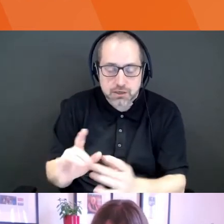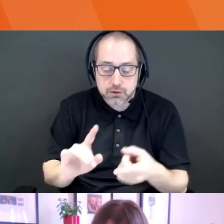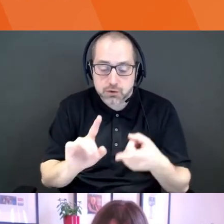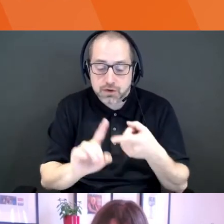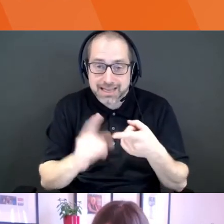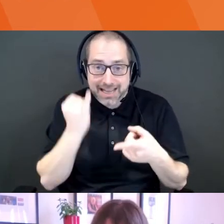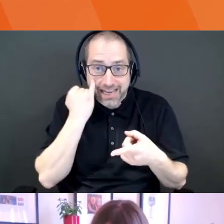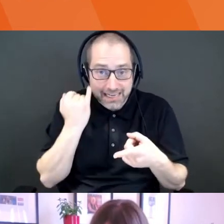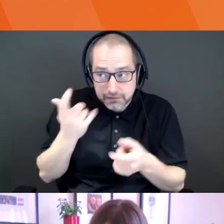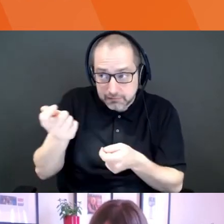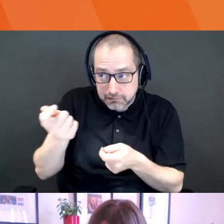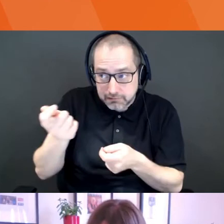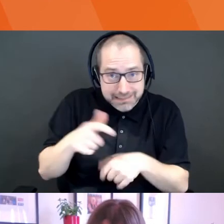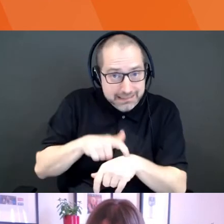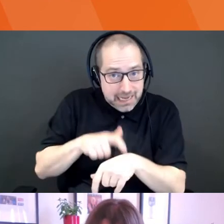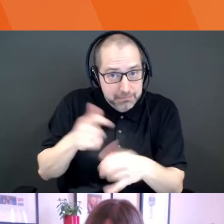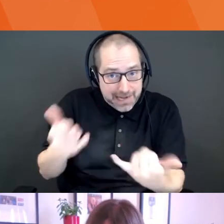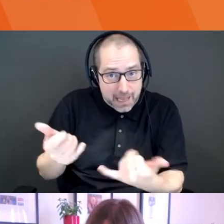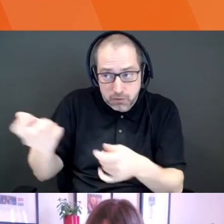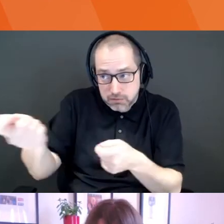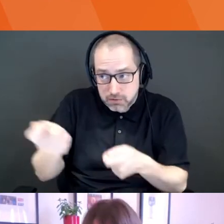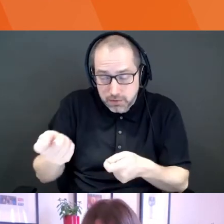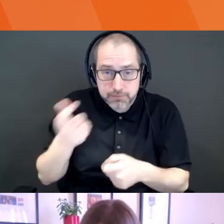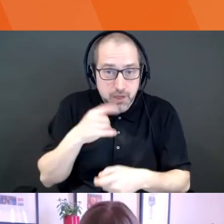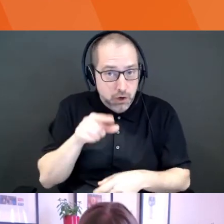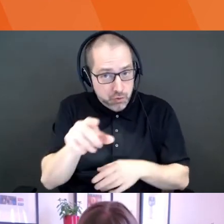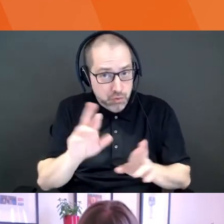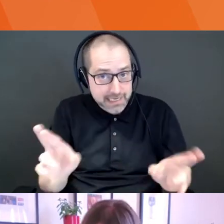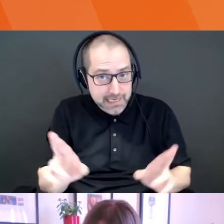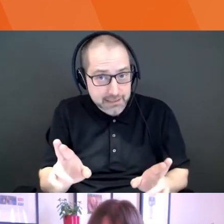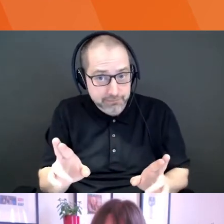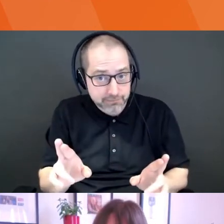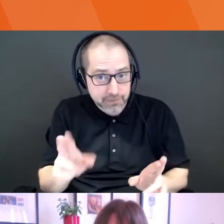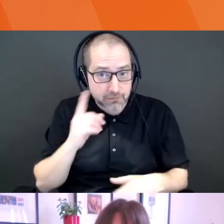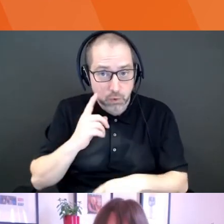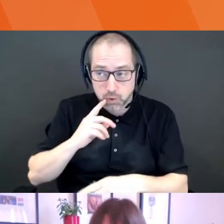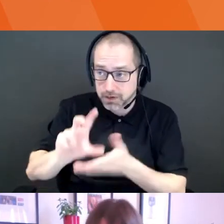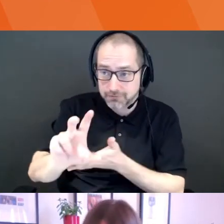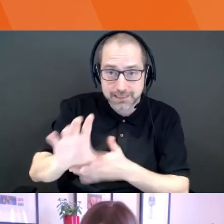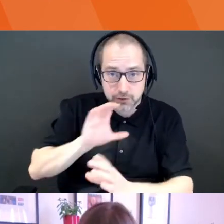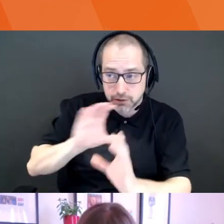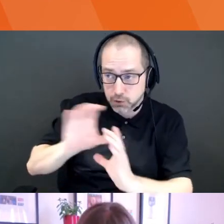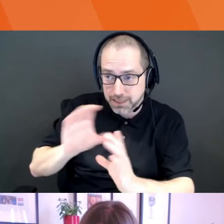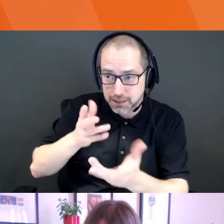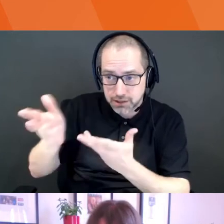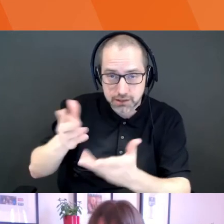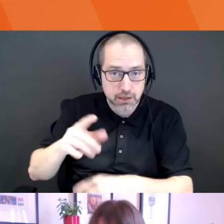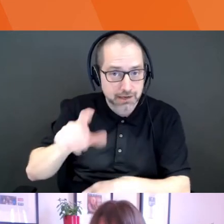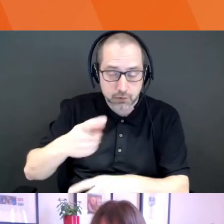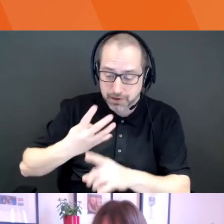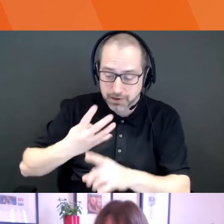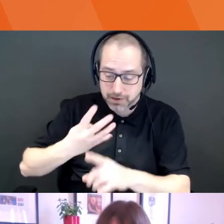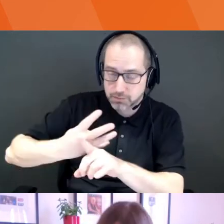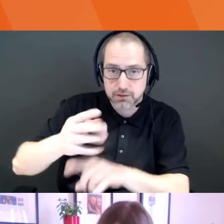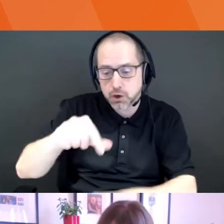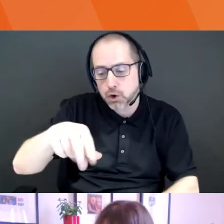time for investment is, are you ready to have an investor strategy, investor communications? You need to talk to them on a quarterly basis. You